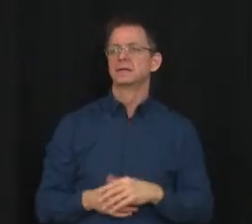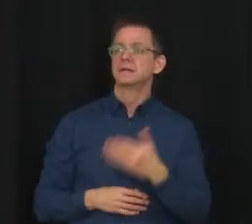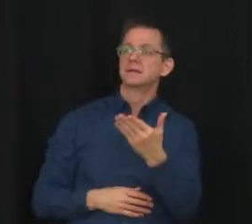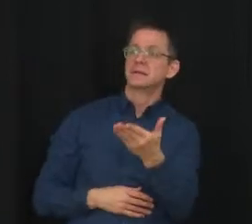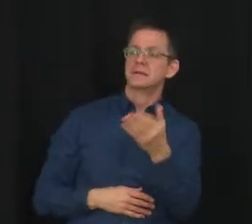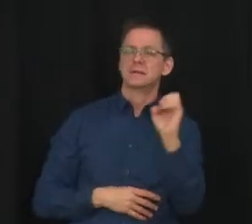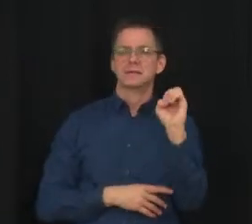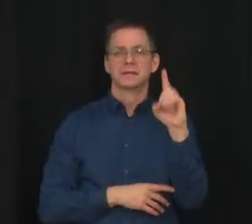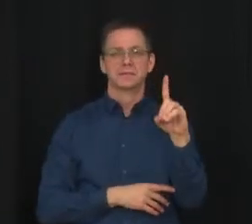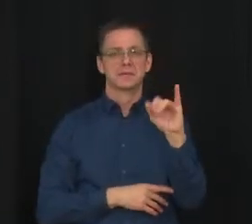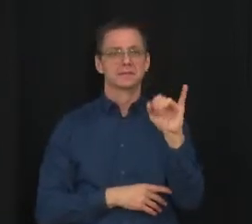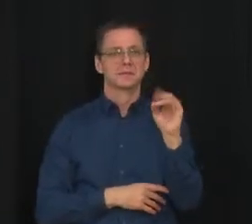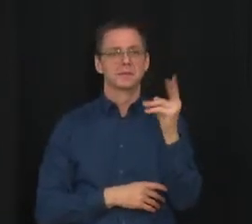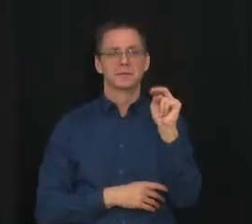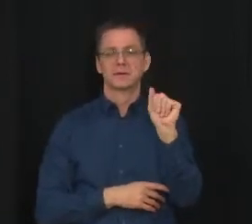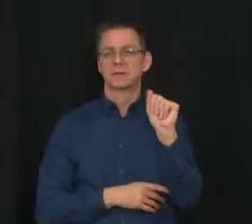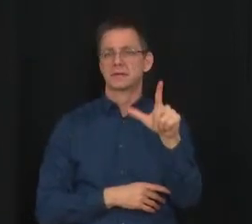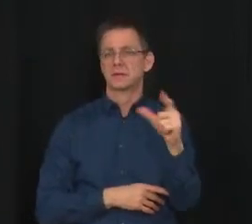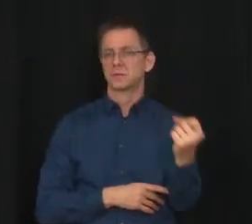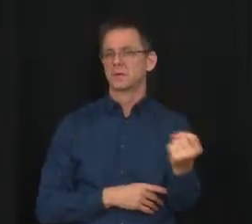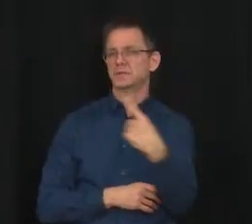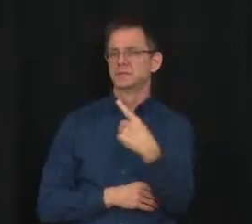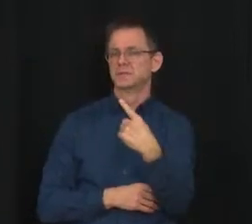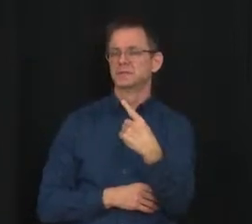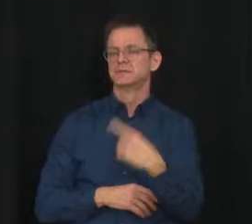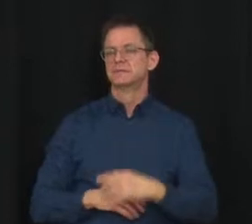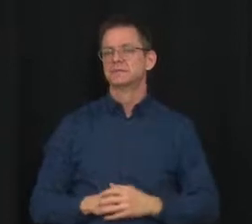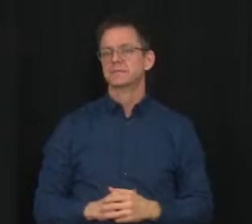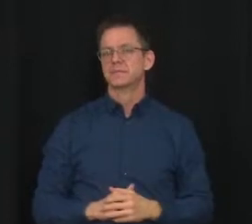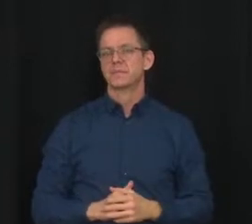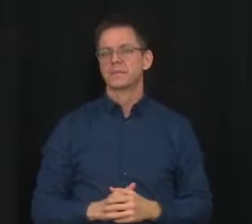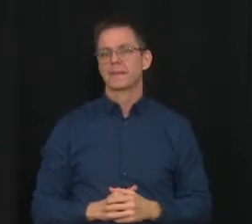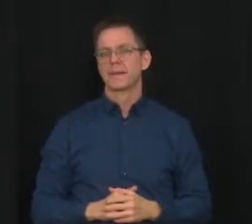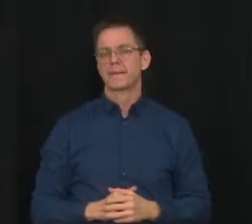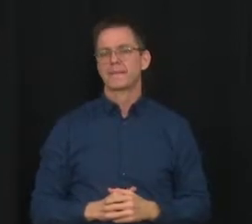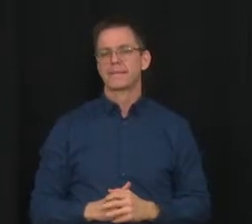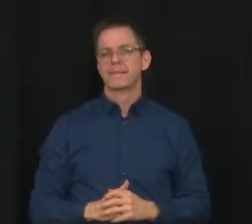Hi, this is for Dr. Hinshaw and I guess the minister.